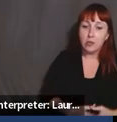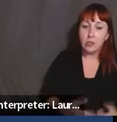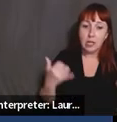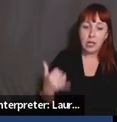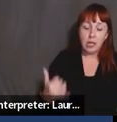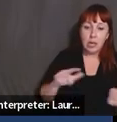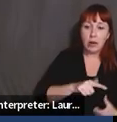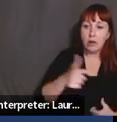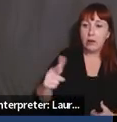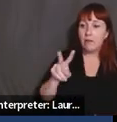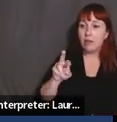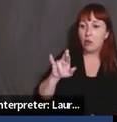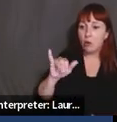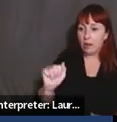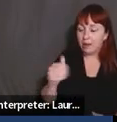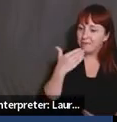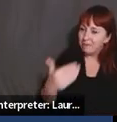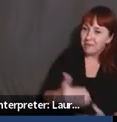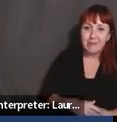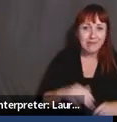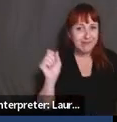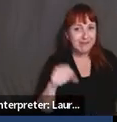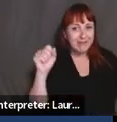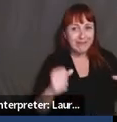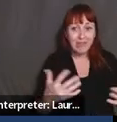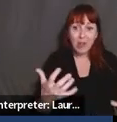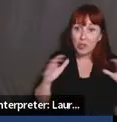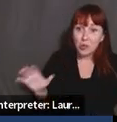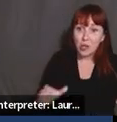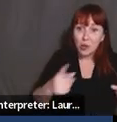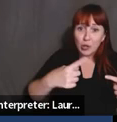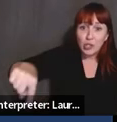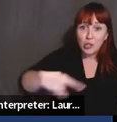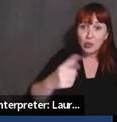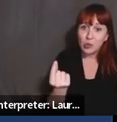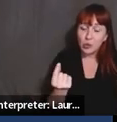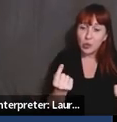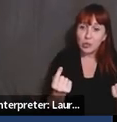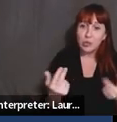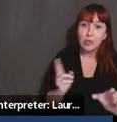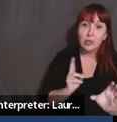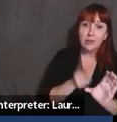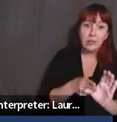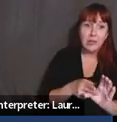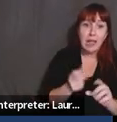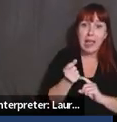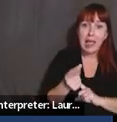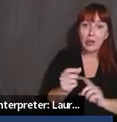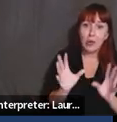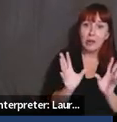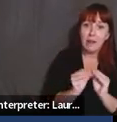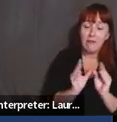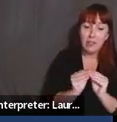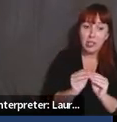it back over to Victoria. Thank you all very much. Yes, and I want to encourage everyone also to attend the ACTFL annual convention and